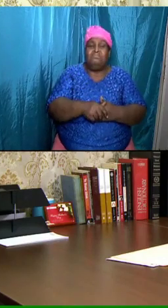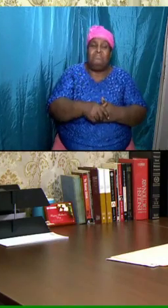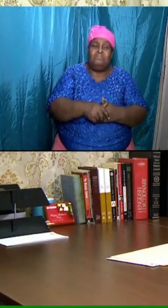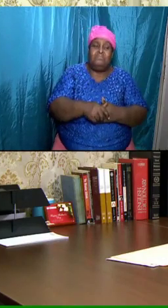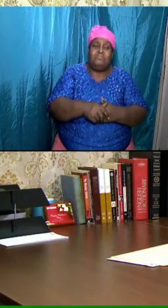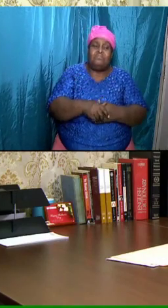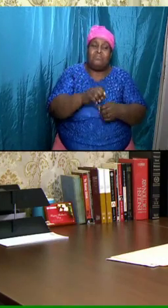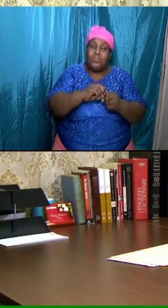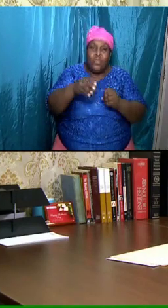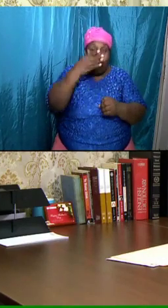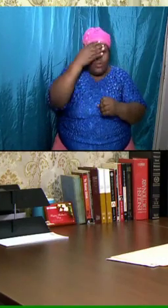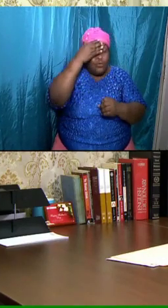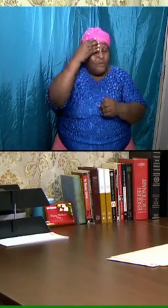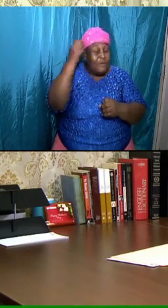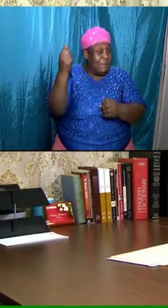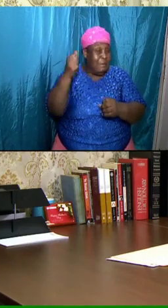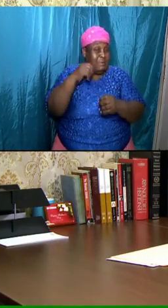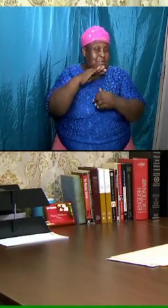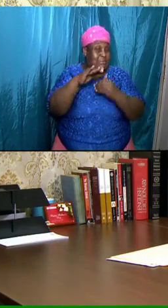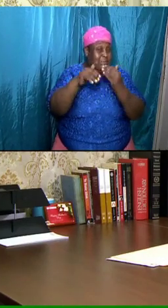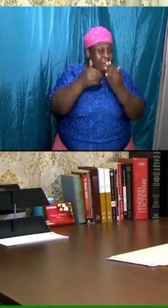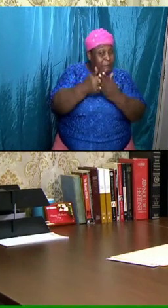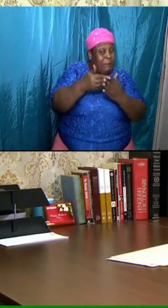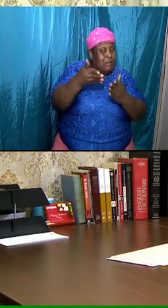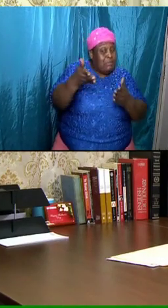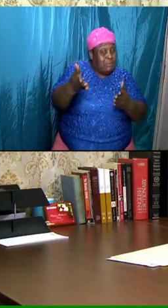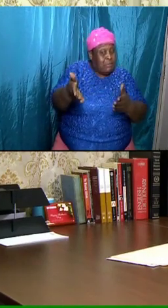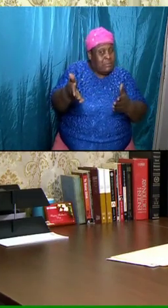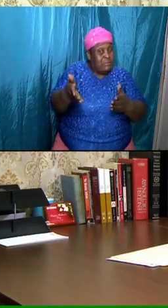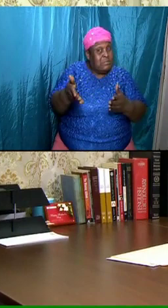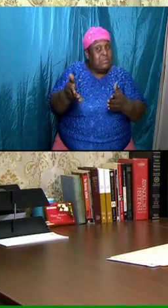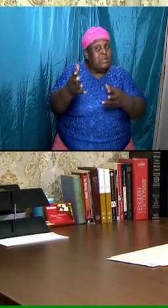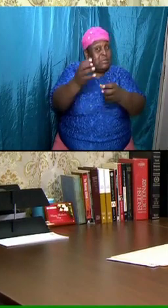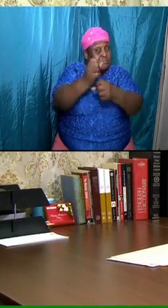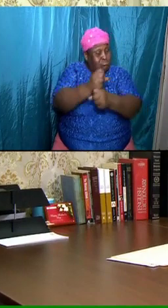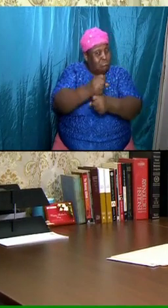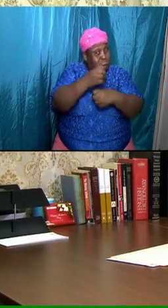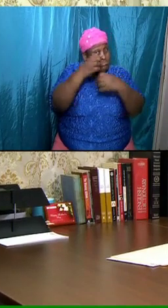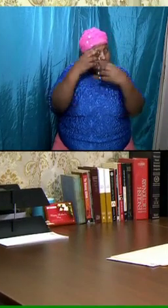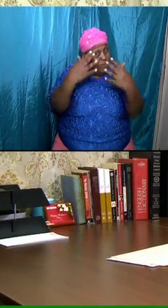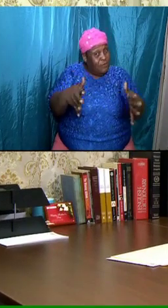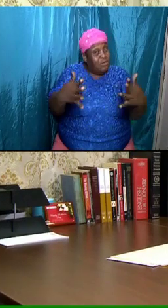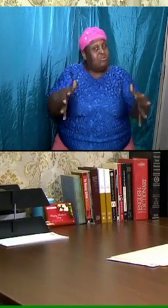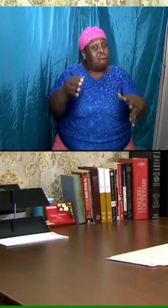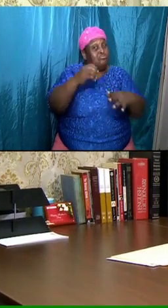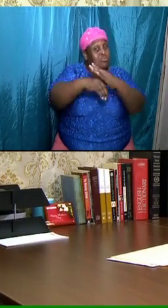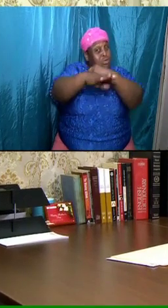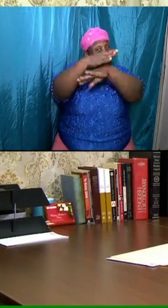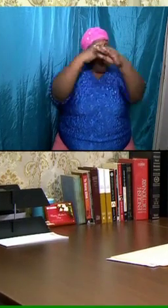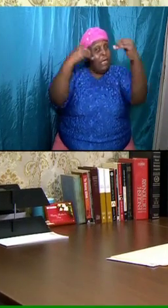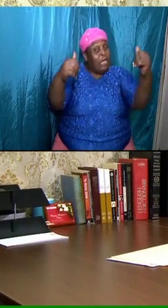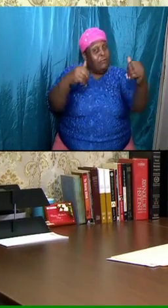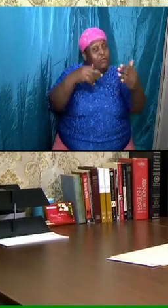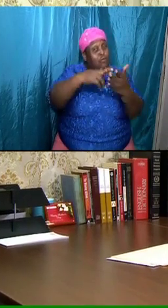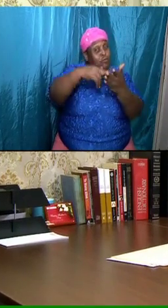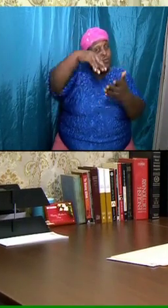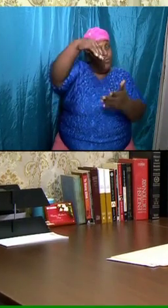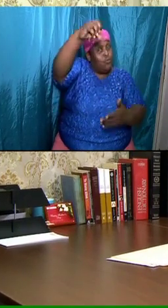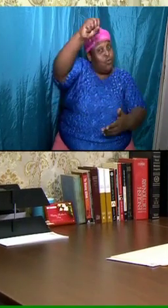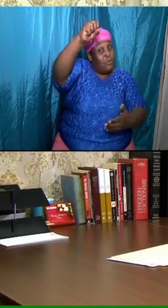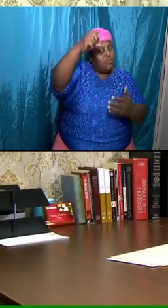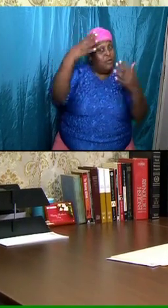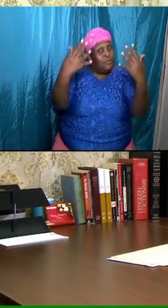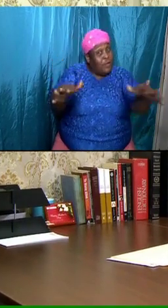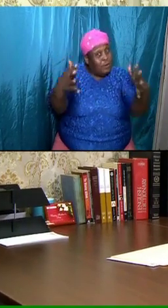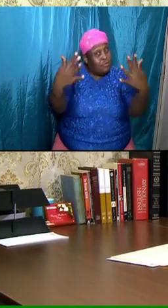now saints, all of this are taking place in heaven after the rapture. Yes,